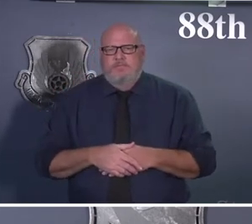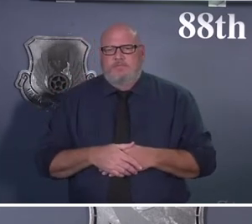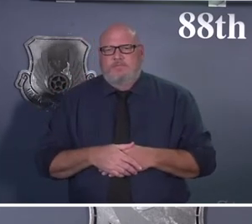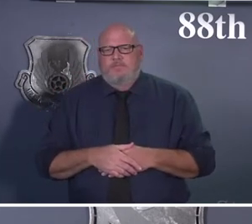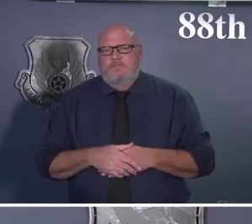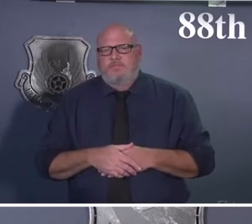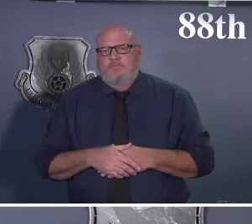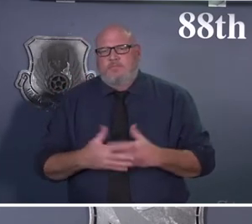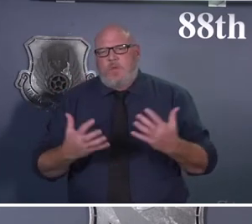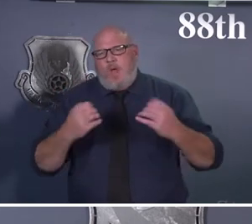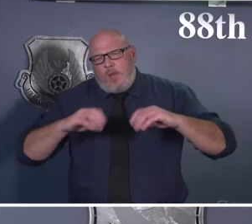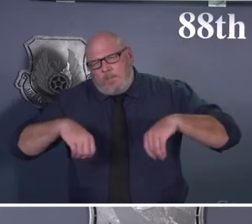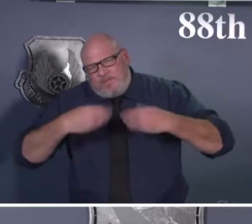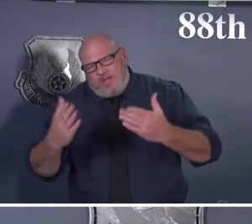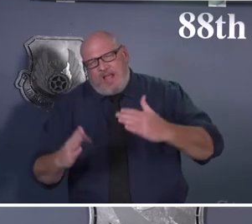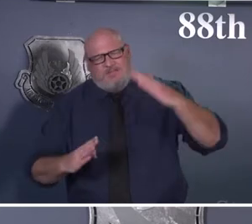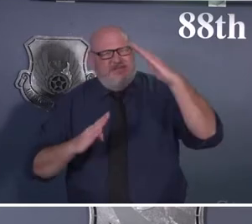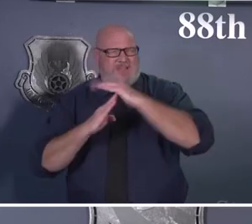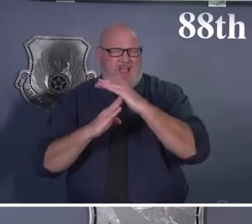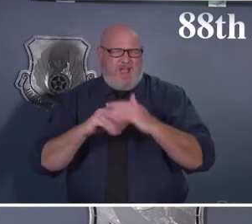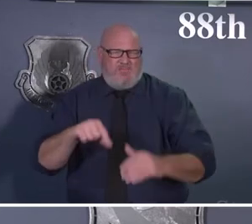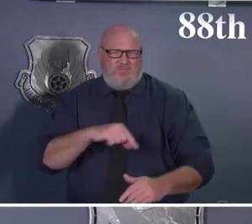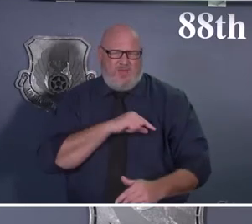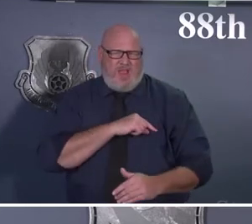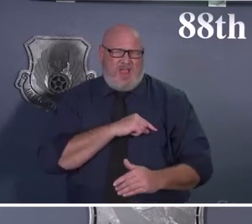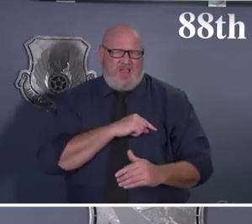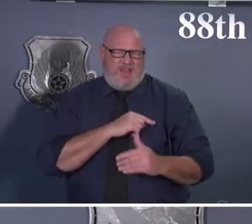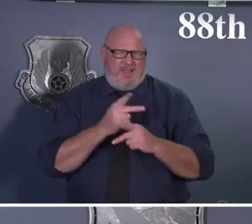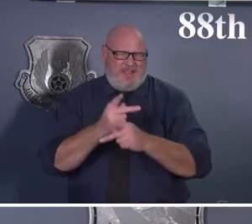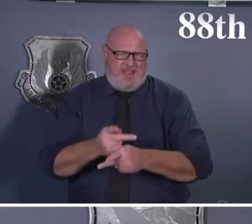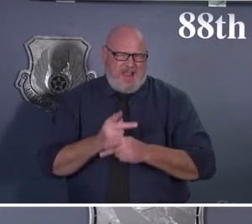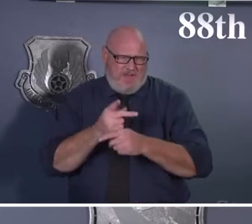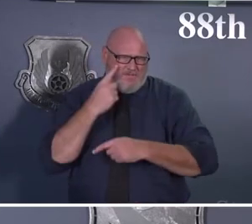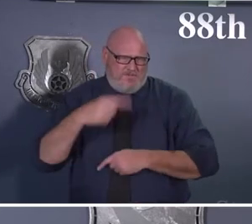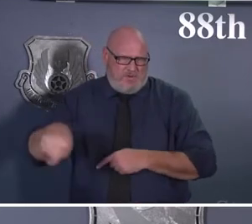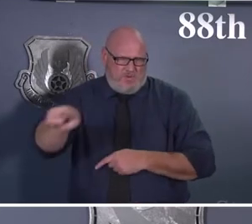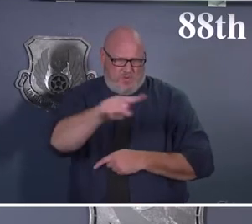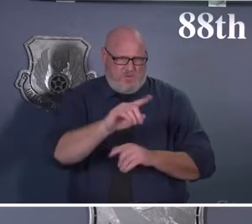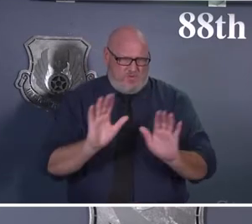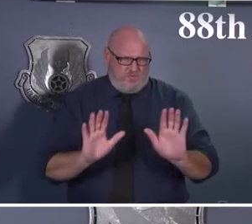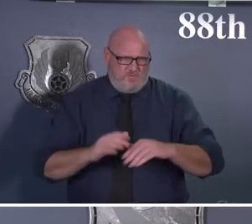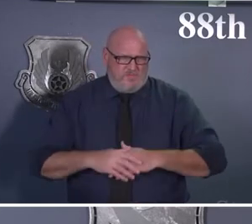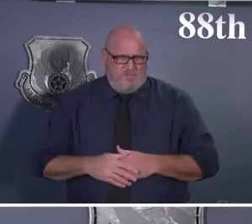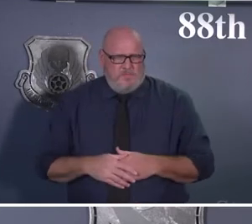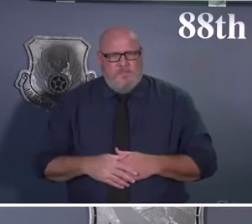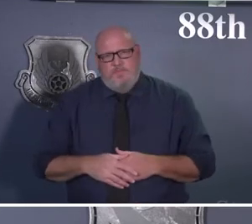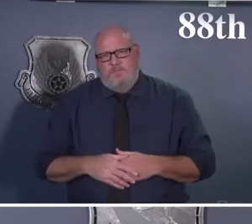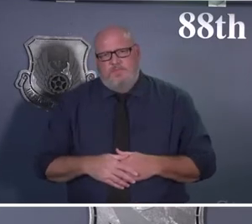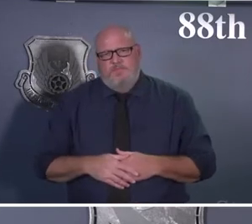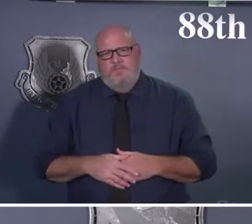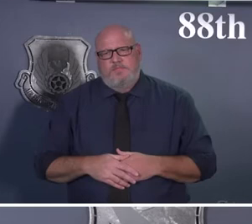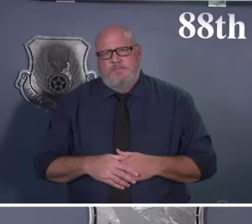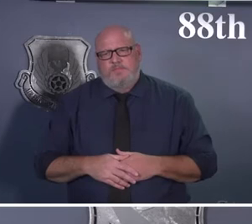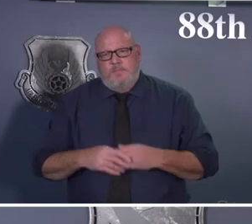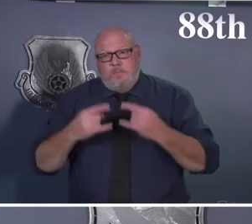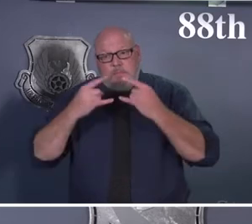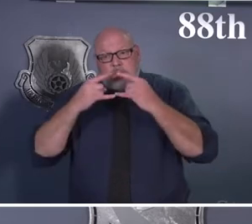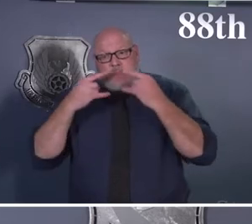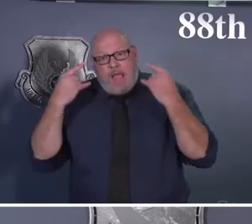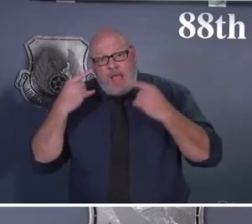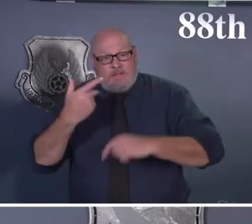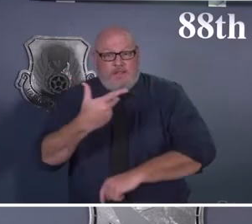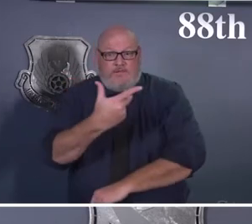providing quality care. So addition to our height and HP con Charlie measures, it also require that our mask be worn for vaccinated and